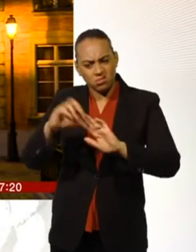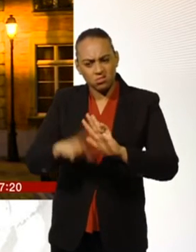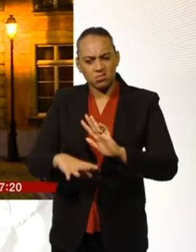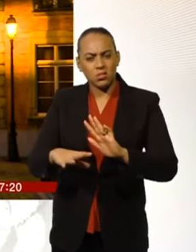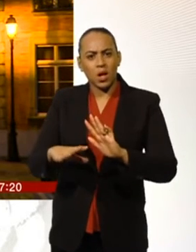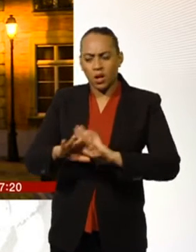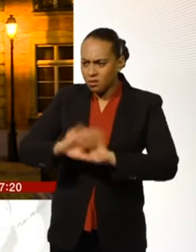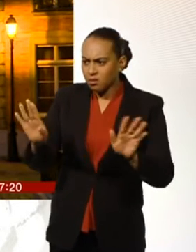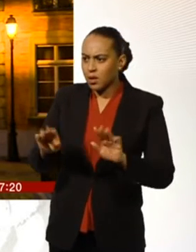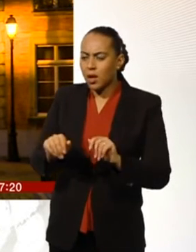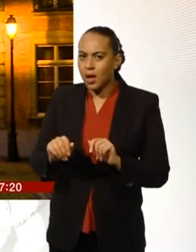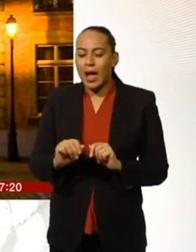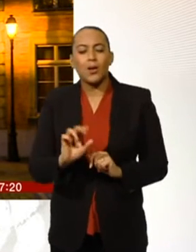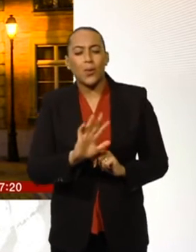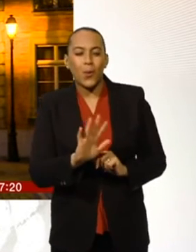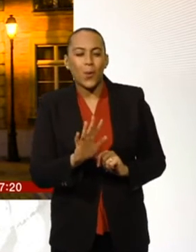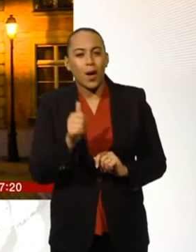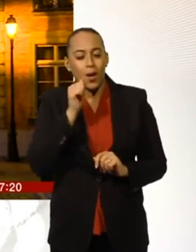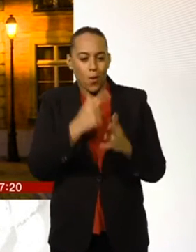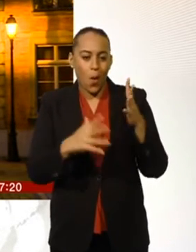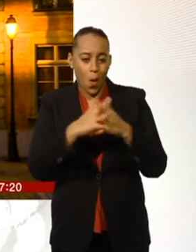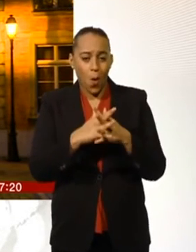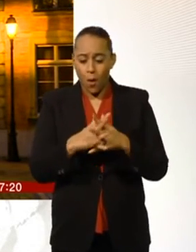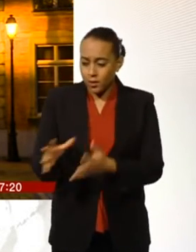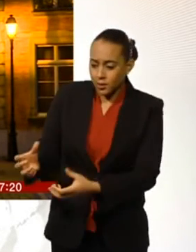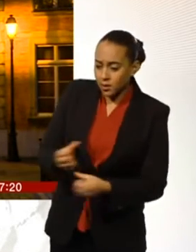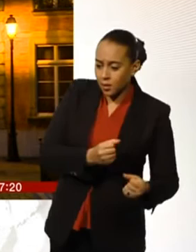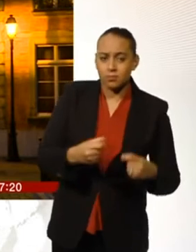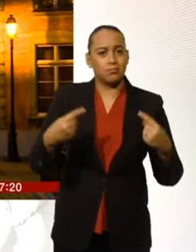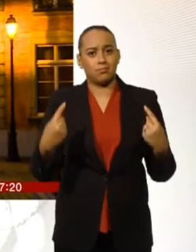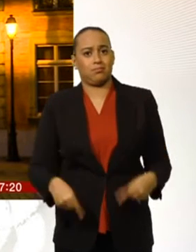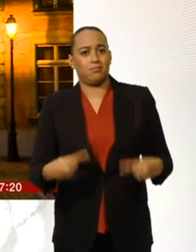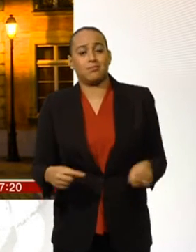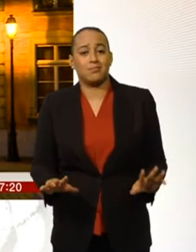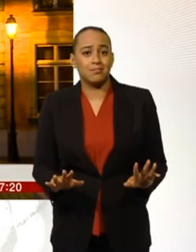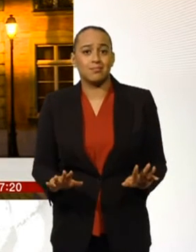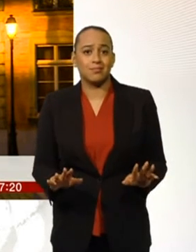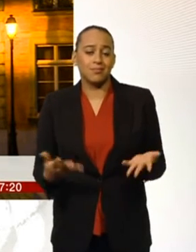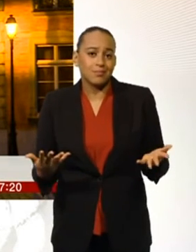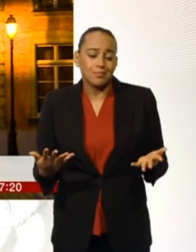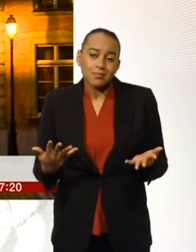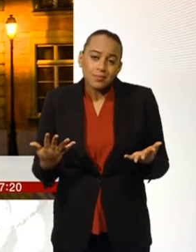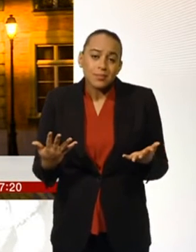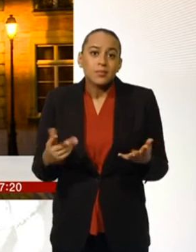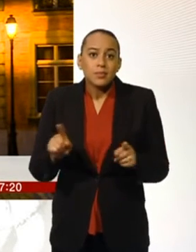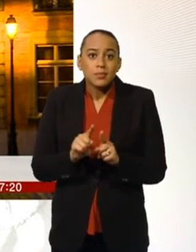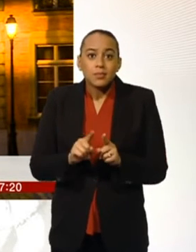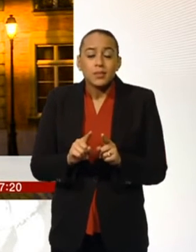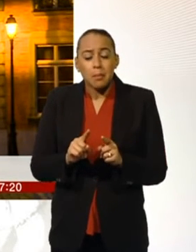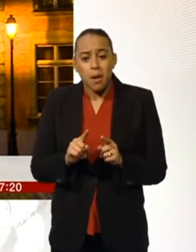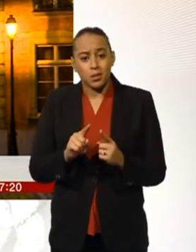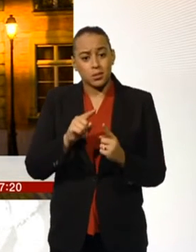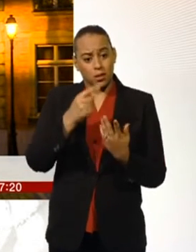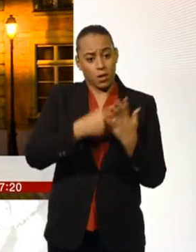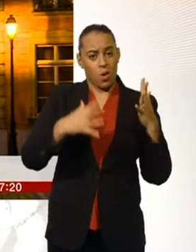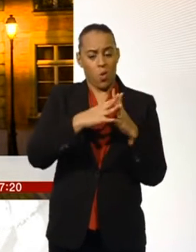No, course not. You know, he has broken a law. There are other laws like the fact that, you know, he's helped someone in distress, but